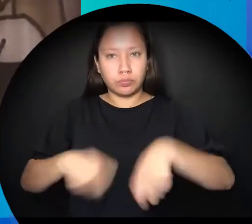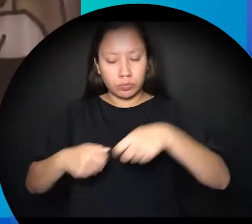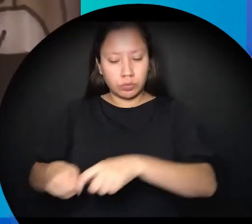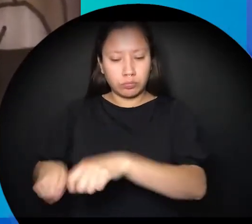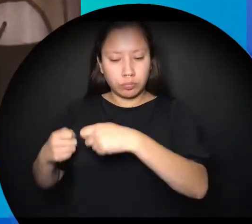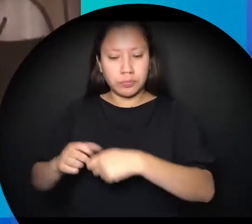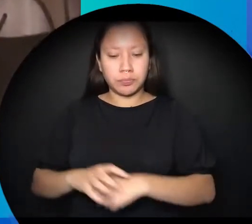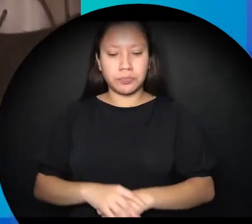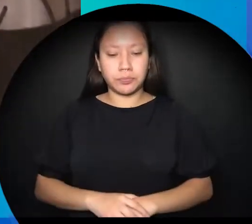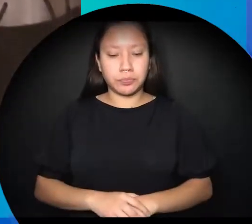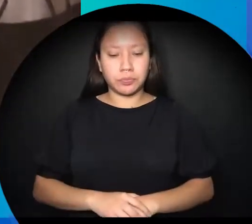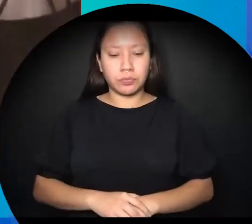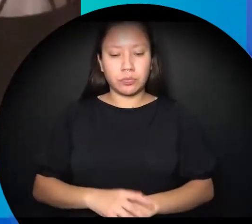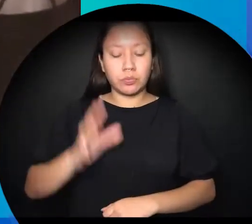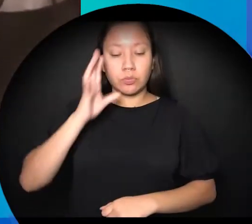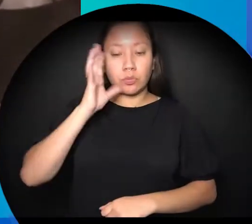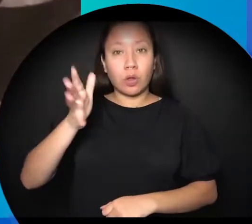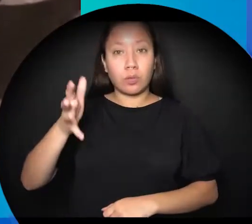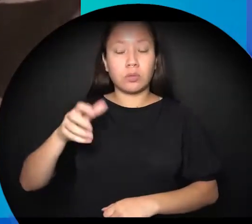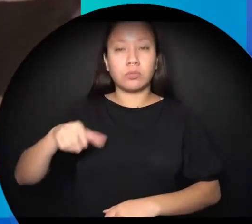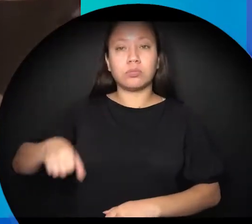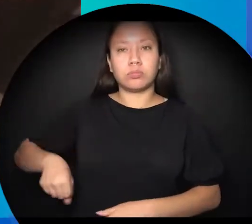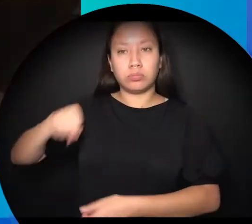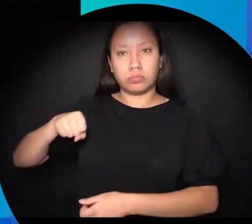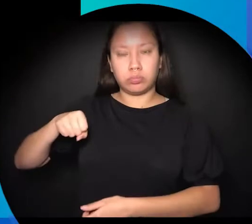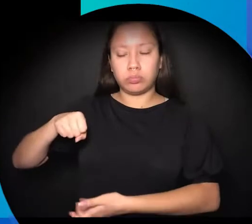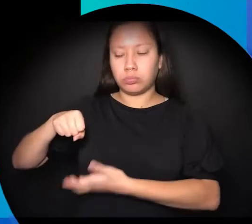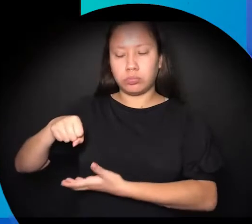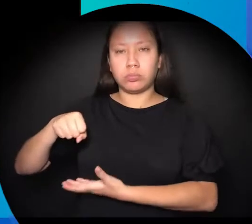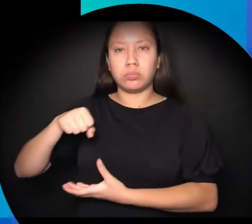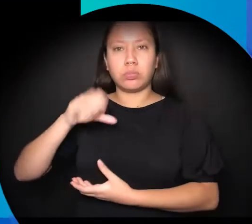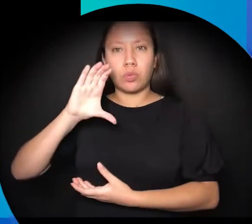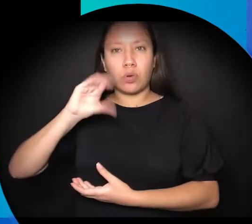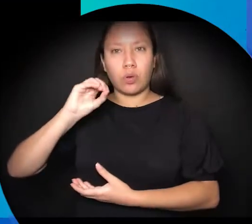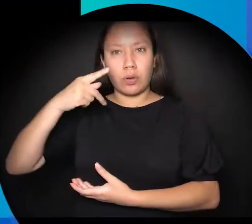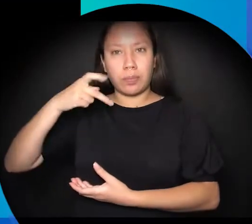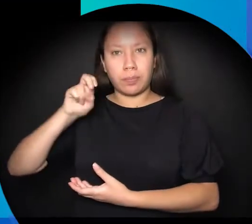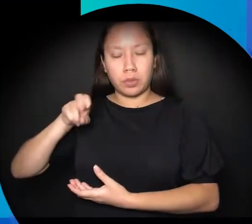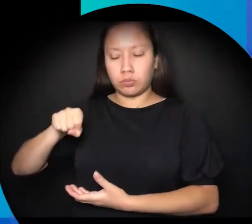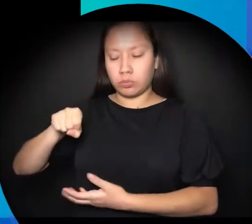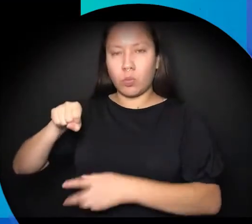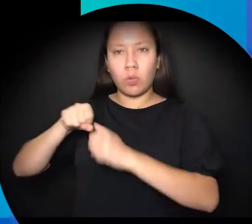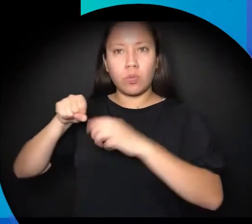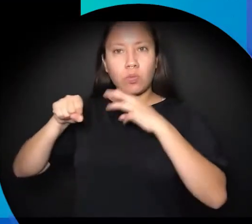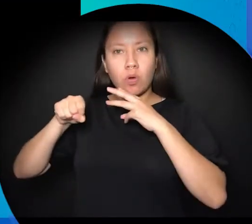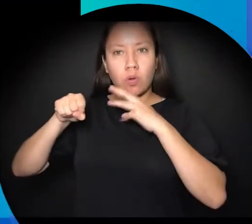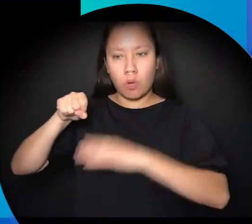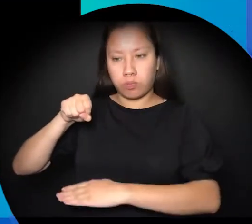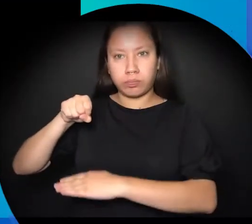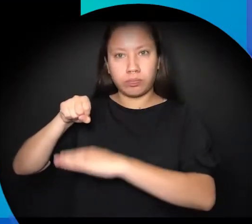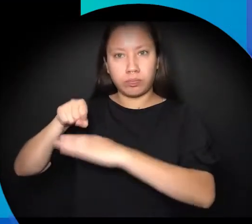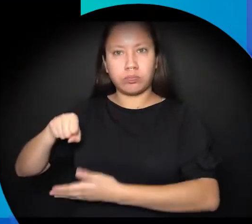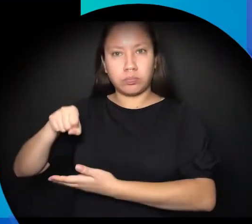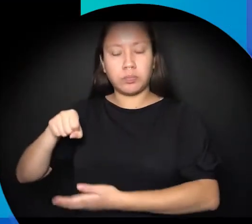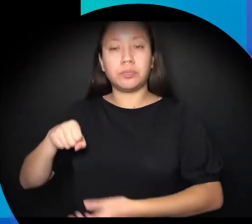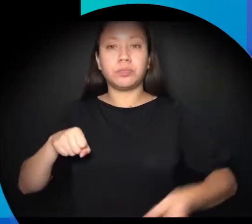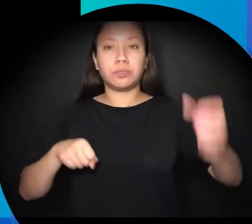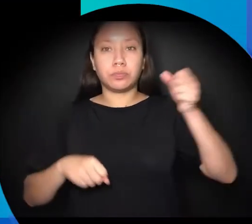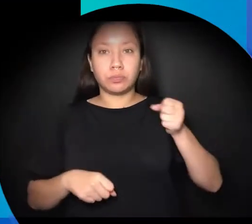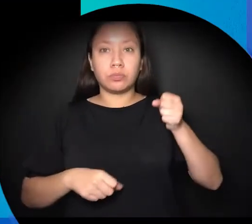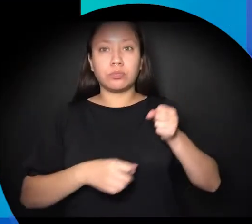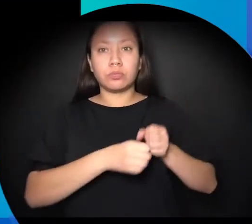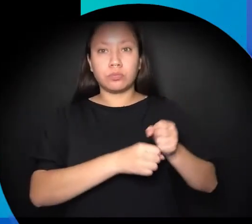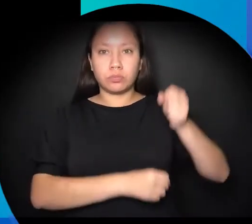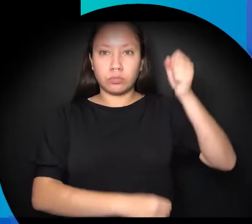and then one night Nukomis had a dream early next morning Nukomis called her sister and